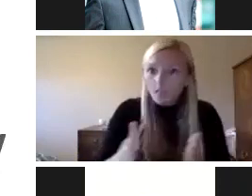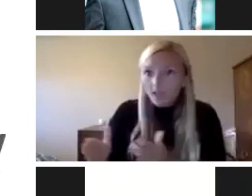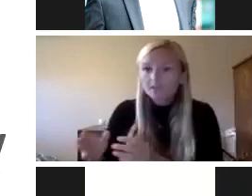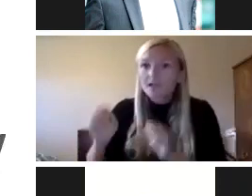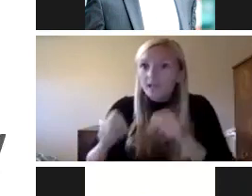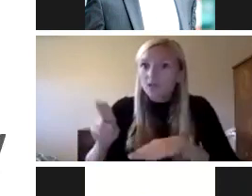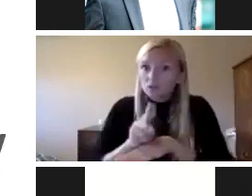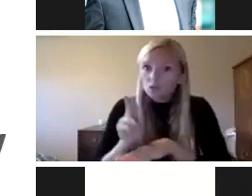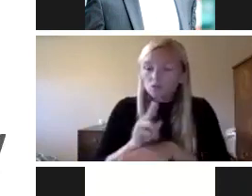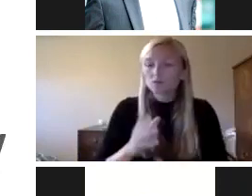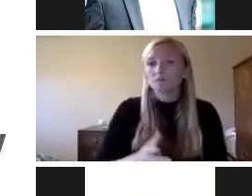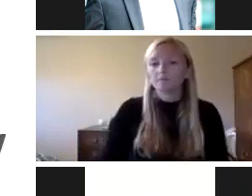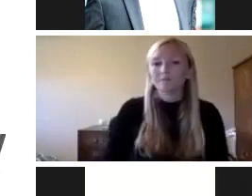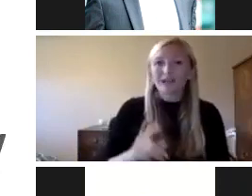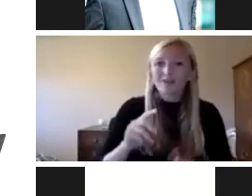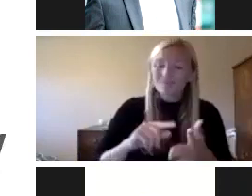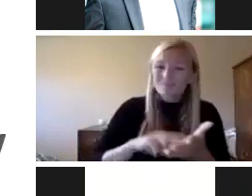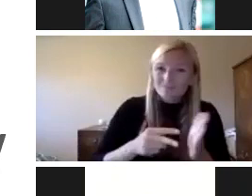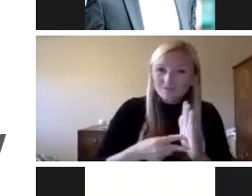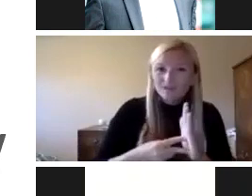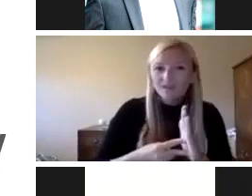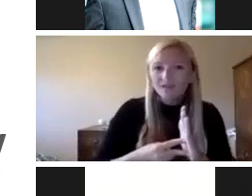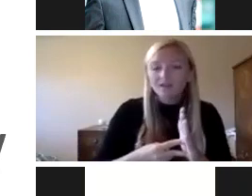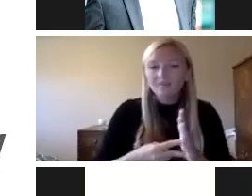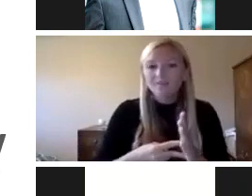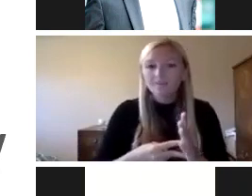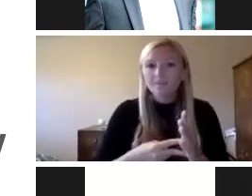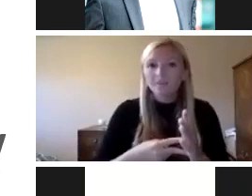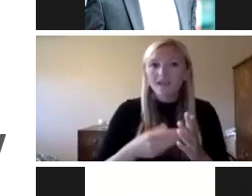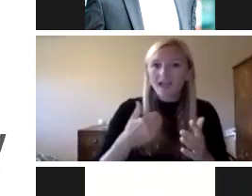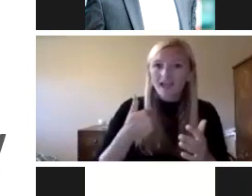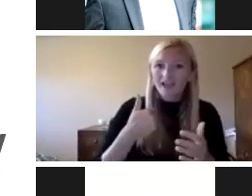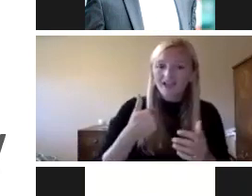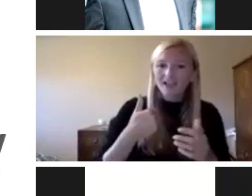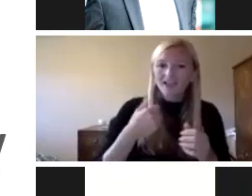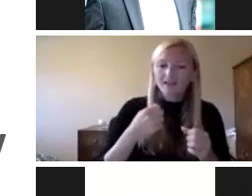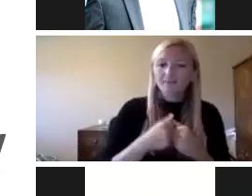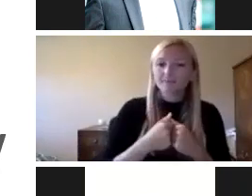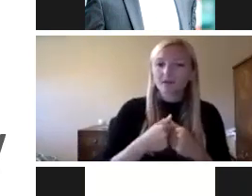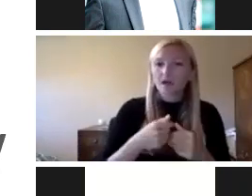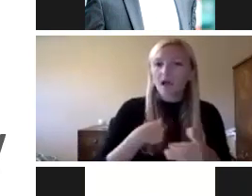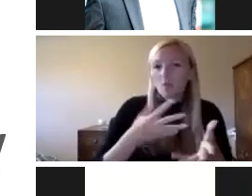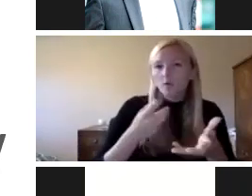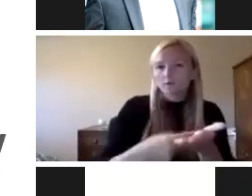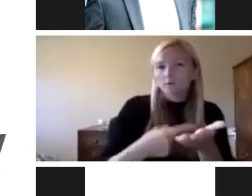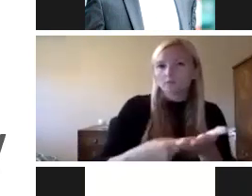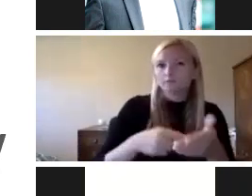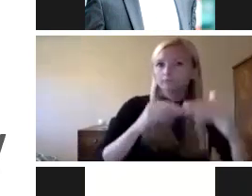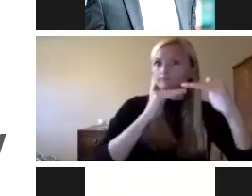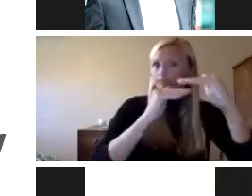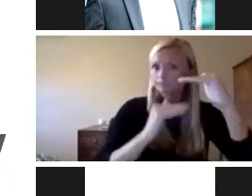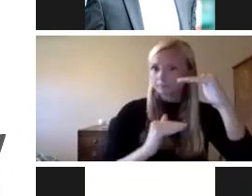And when I say viable, there's viable continuity elements that I like to, I'll go through these in great detail.